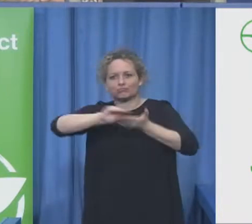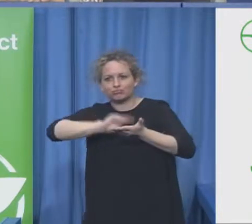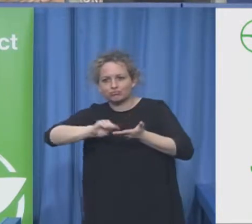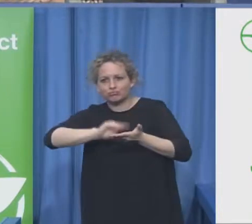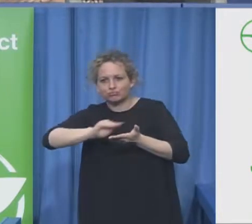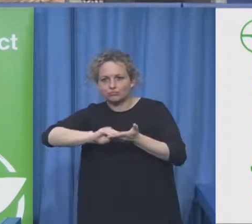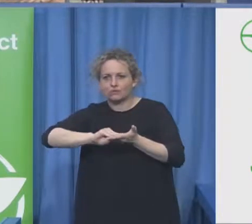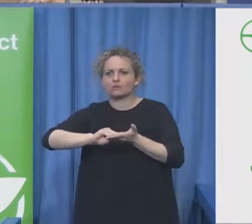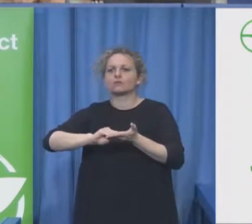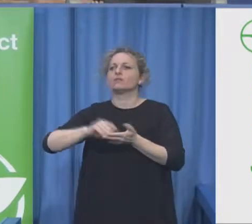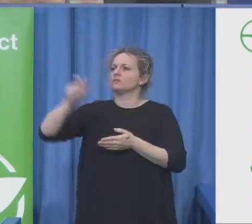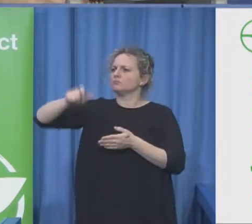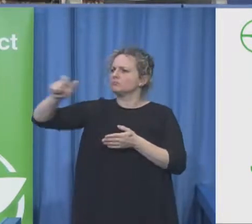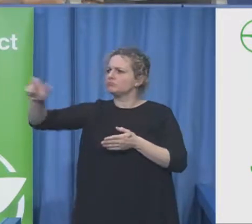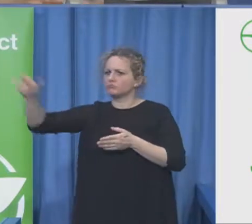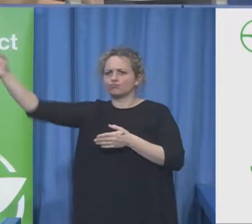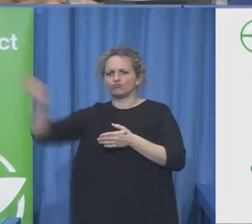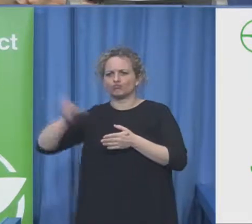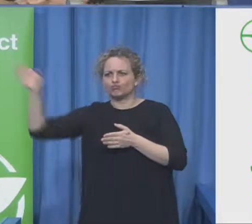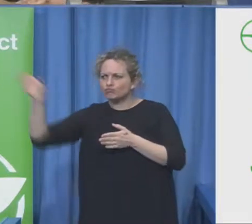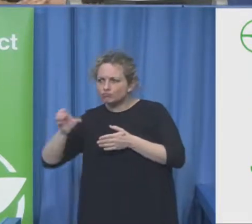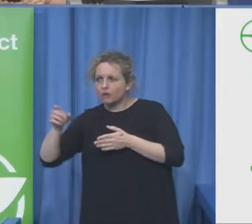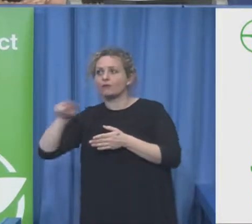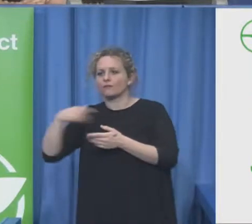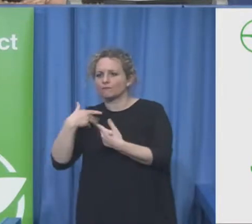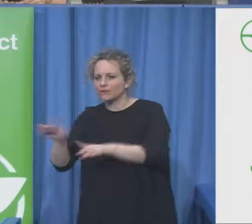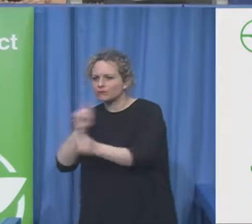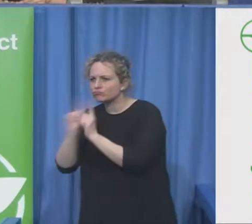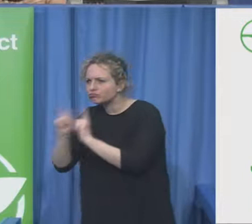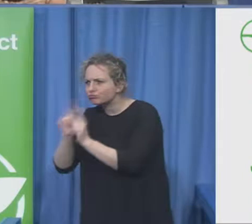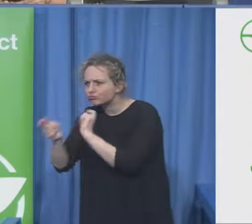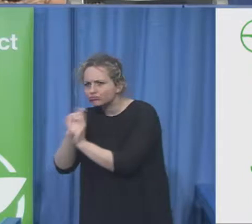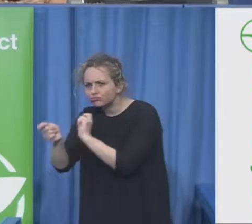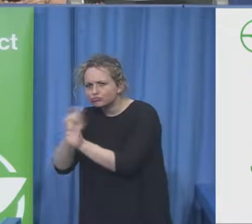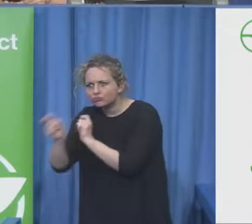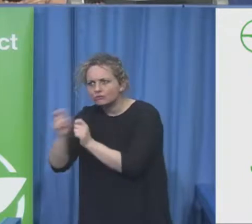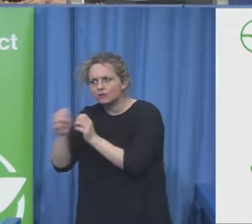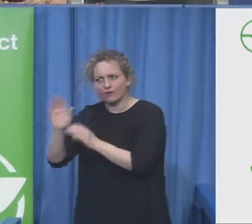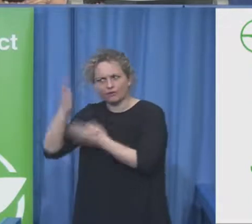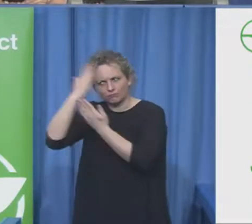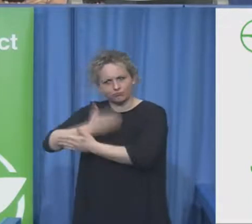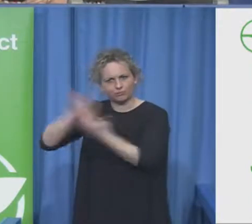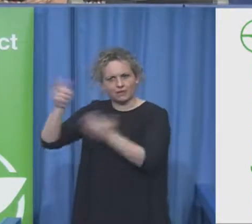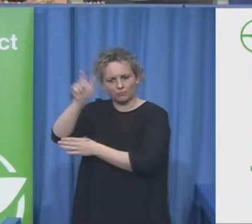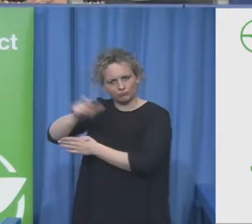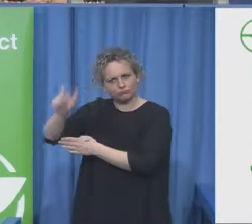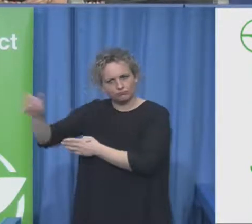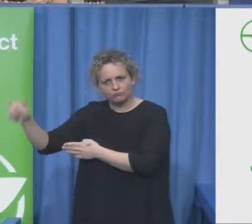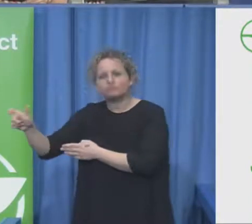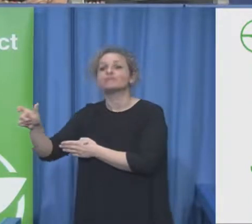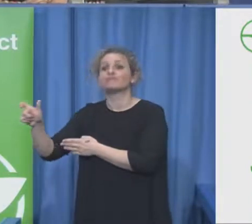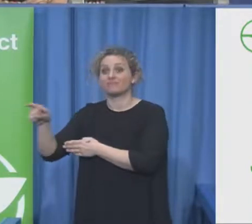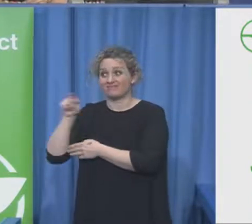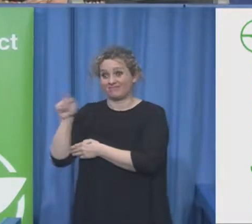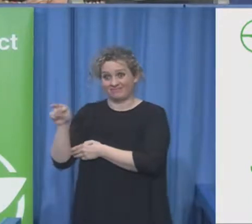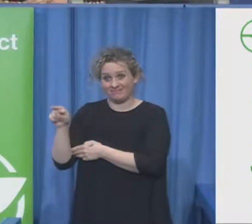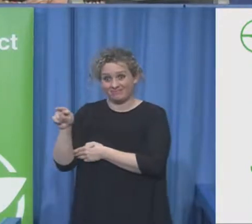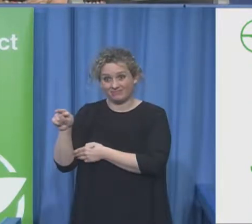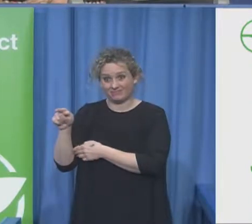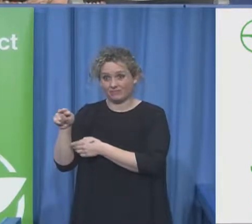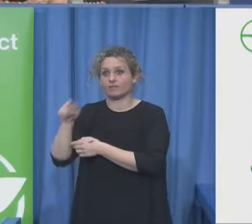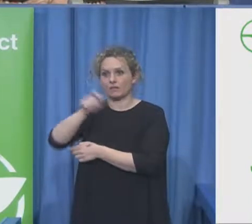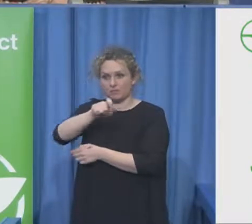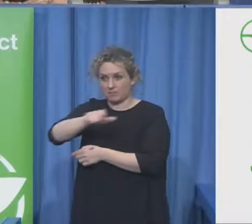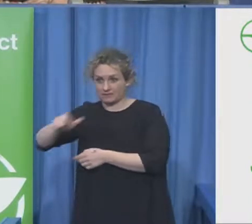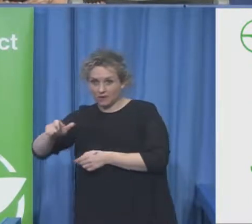and they've had mentoring from published authors throughout and at the end of the project their stories will be published in an